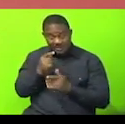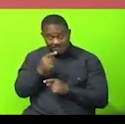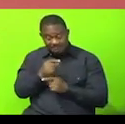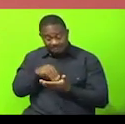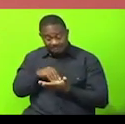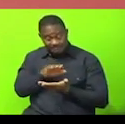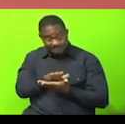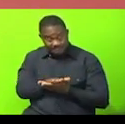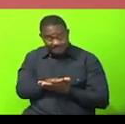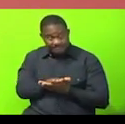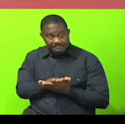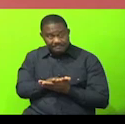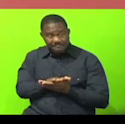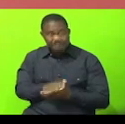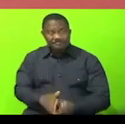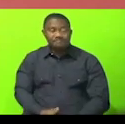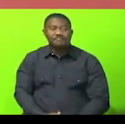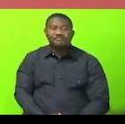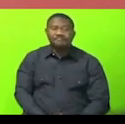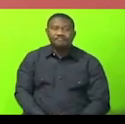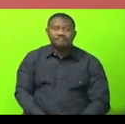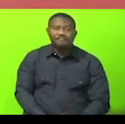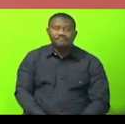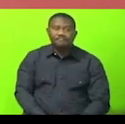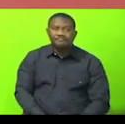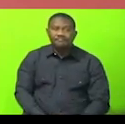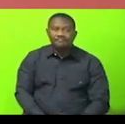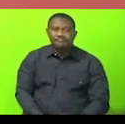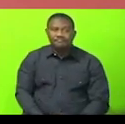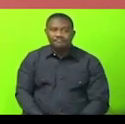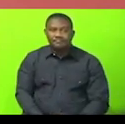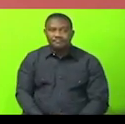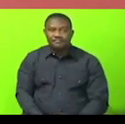what is on the record of the House.